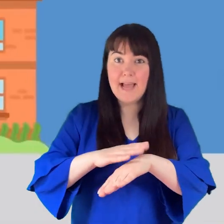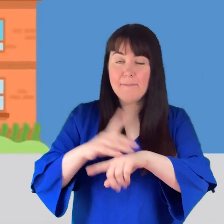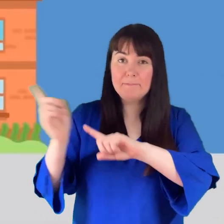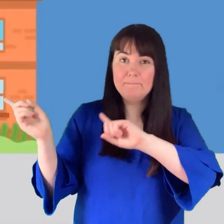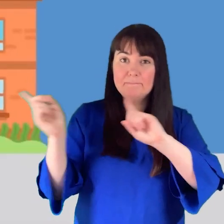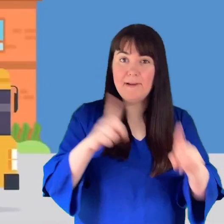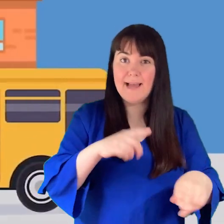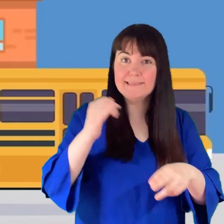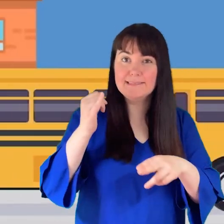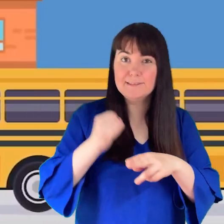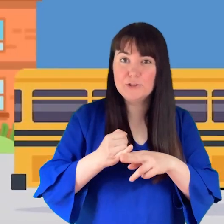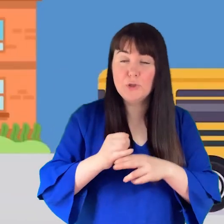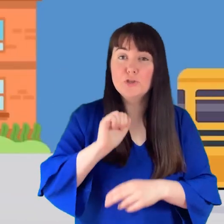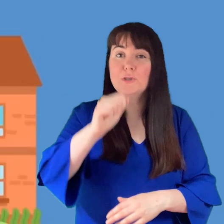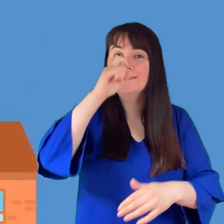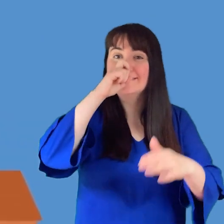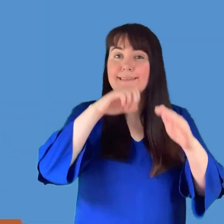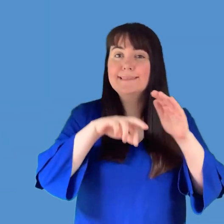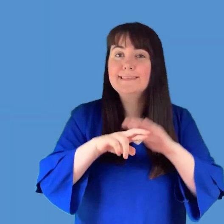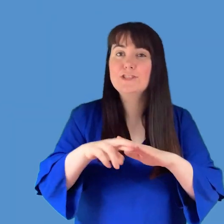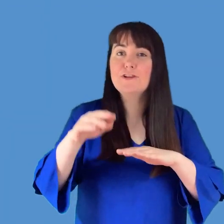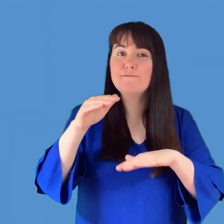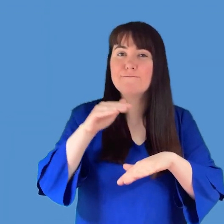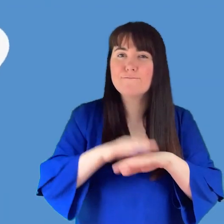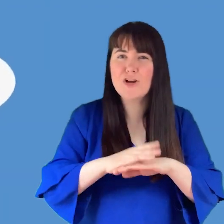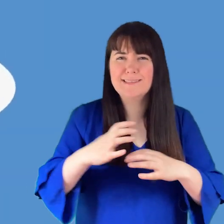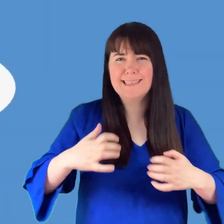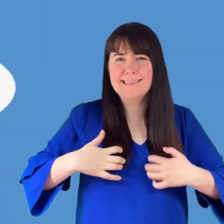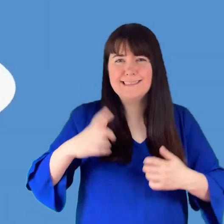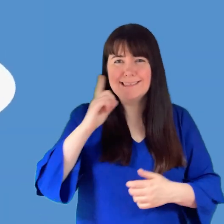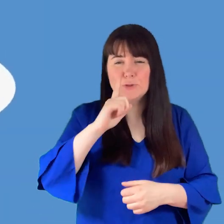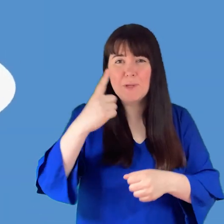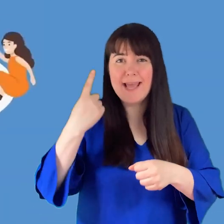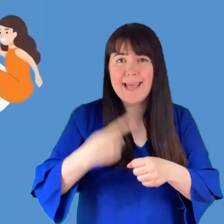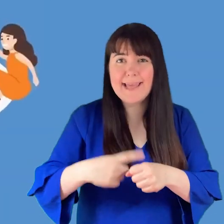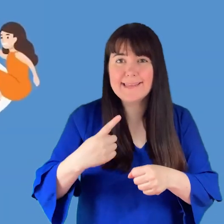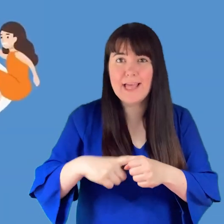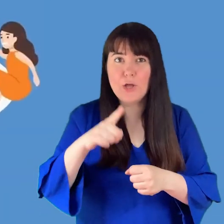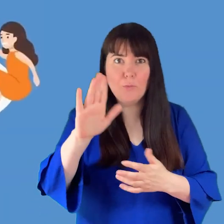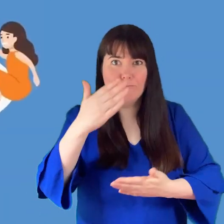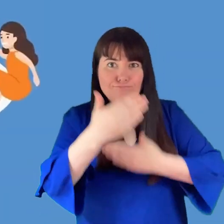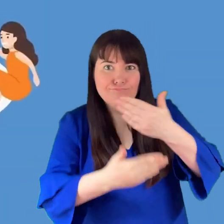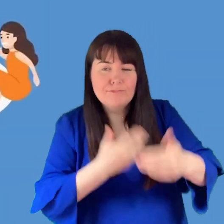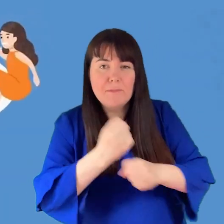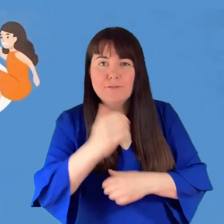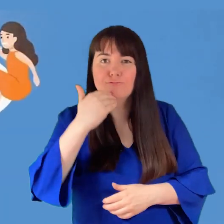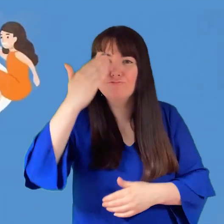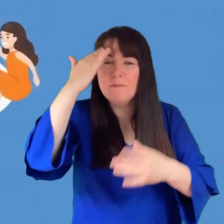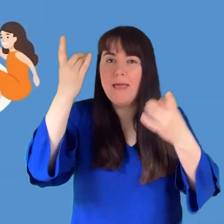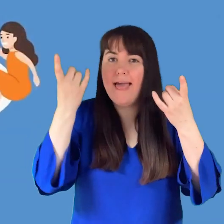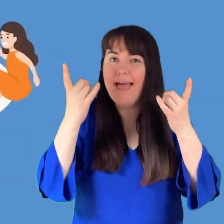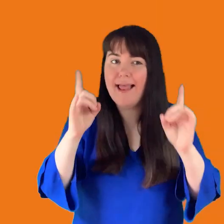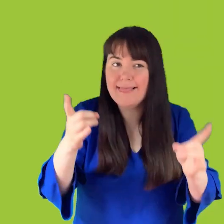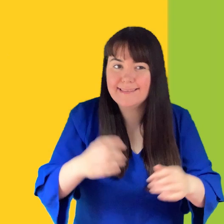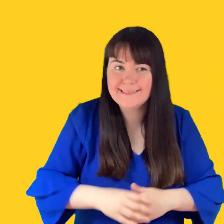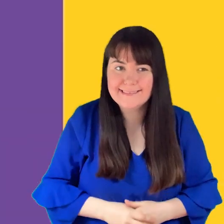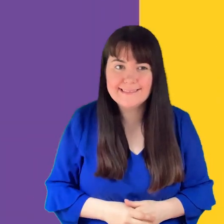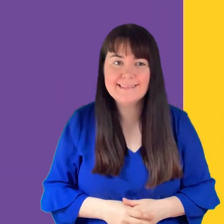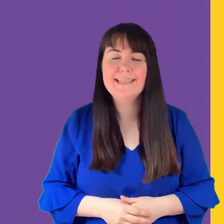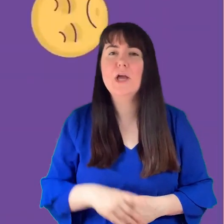It's time to go back to school! Your teachers and friends will be excited to see you again and hear about your summer.